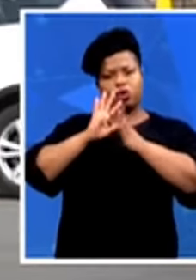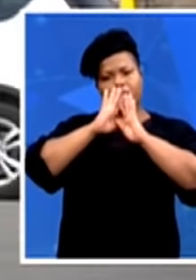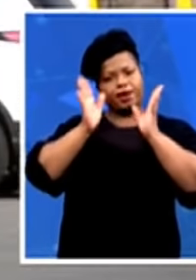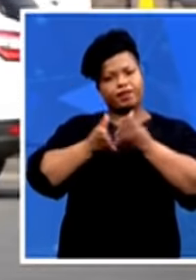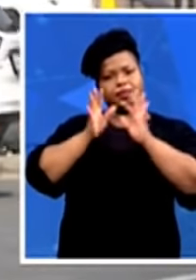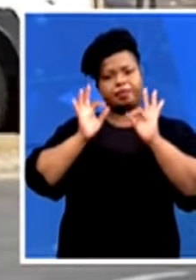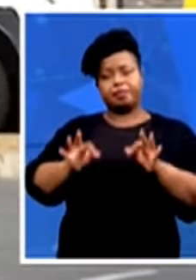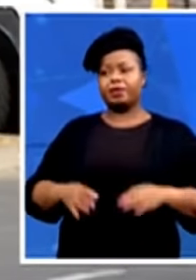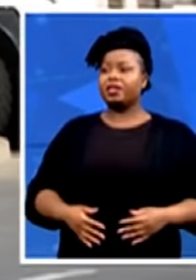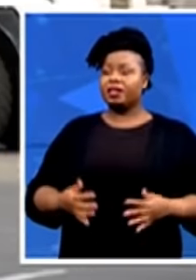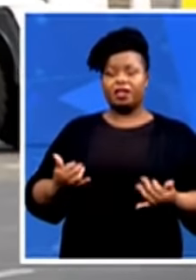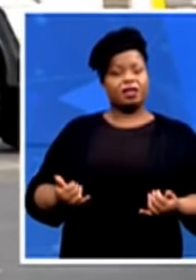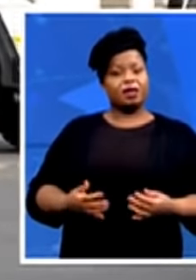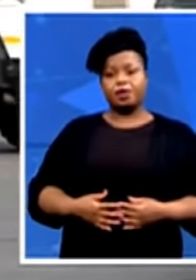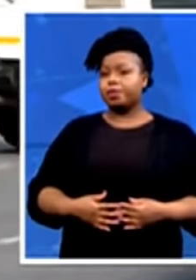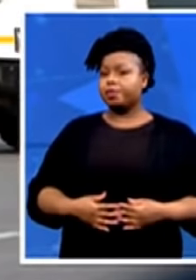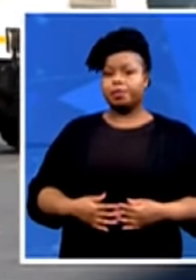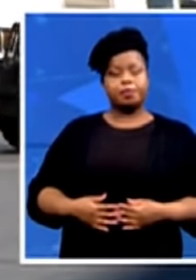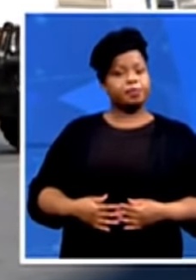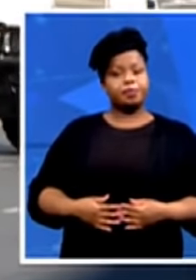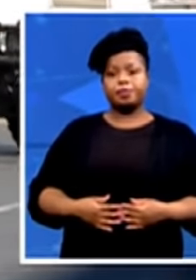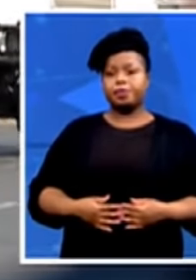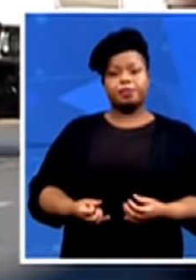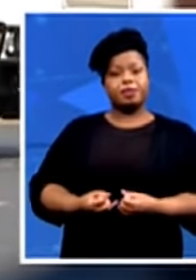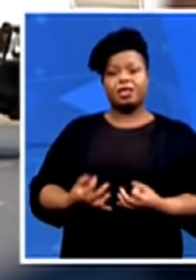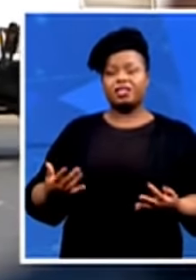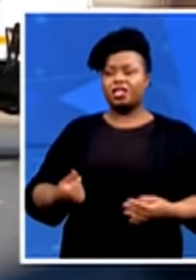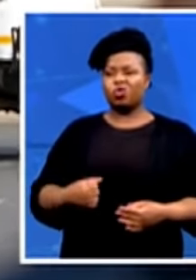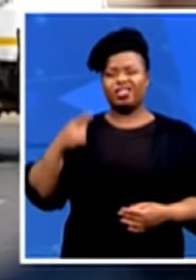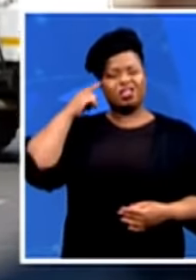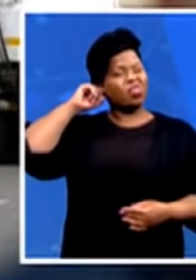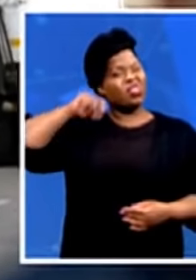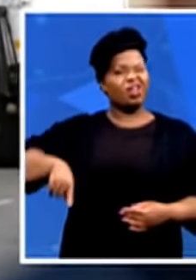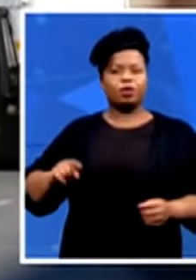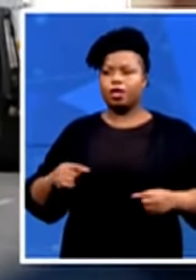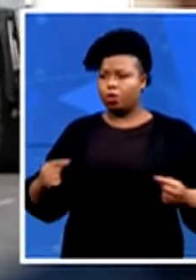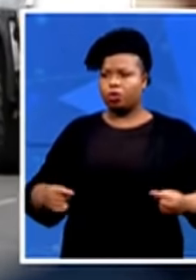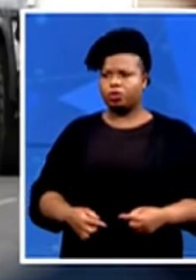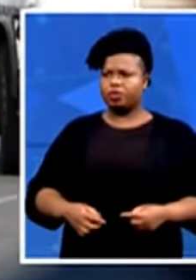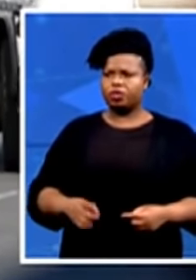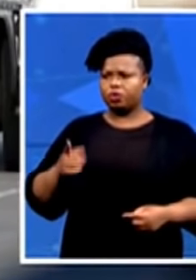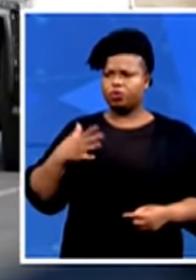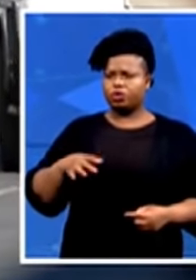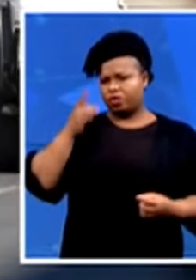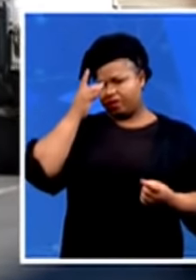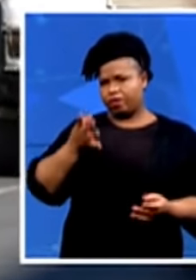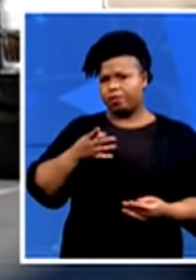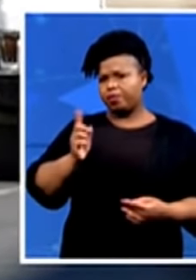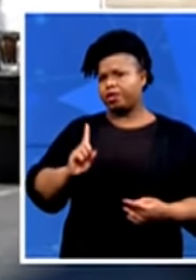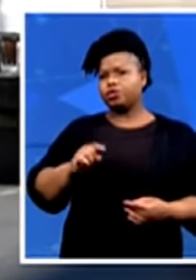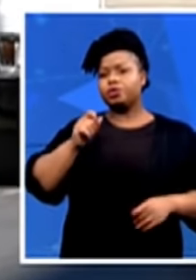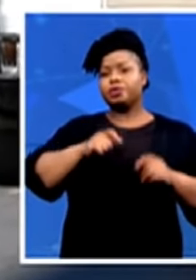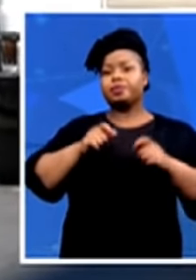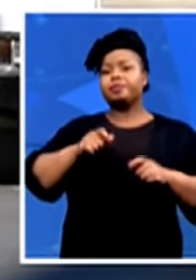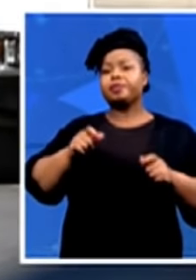these are the threats that we're not going to take lightly. What is your message to people who are actually originating these